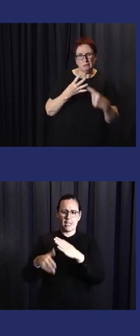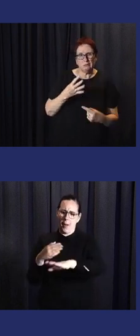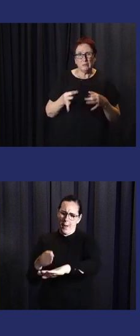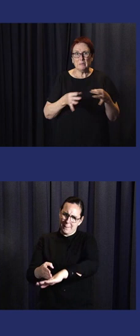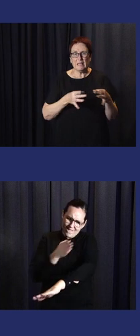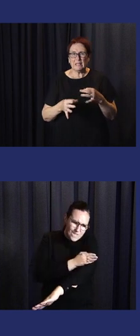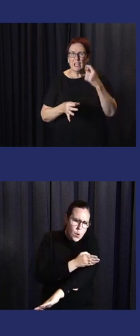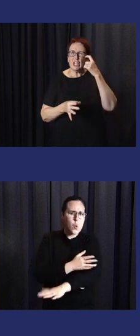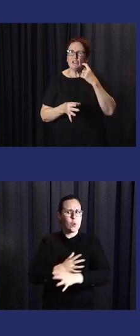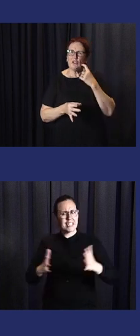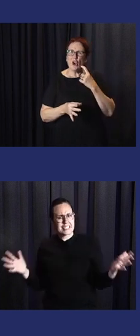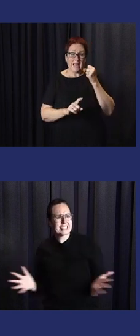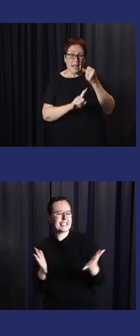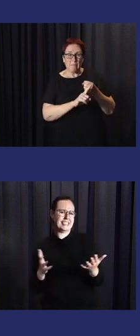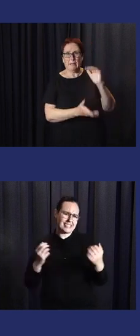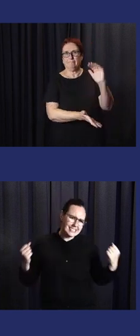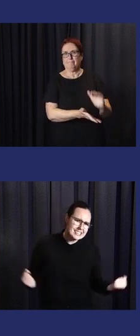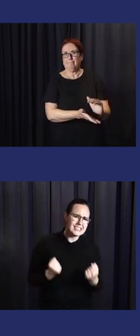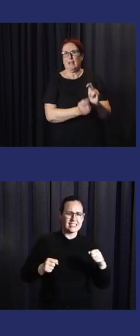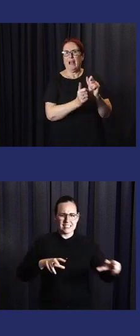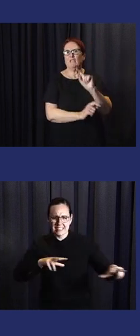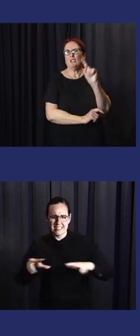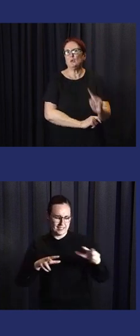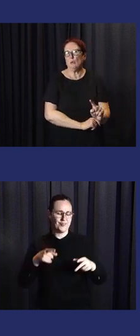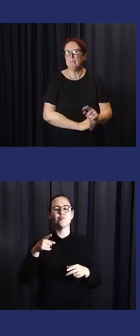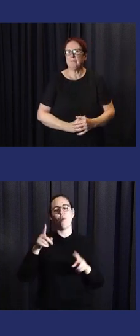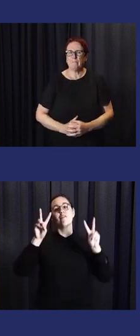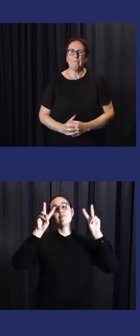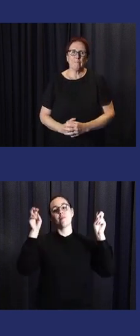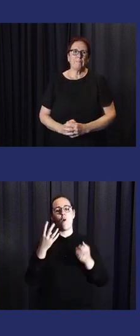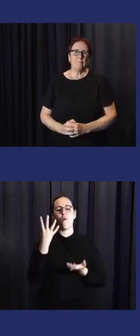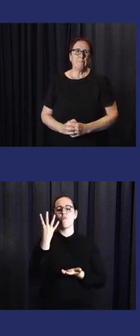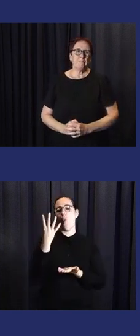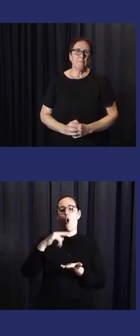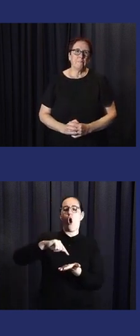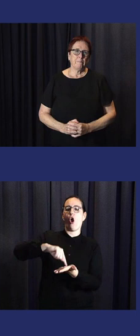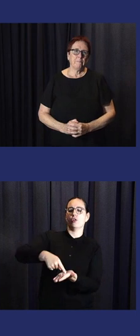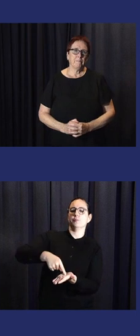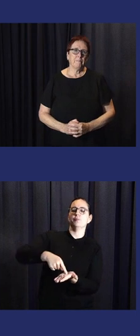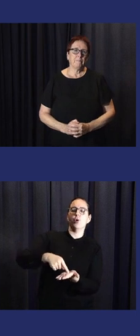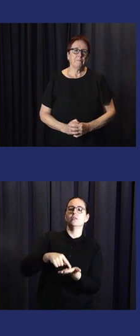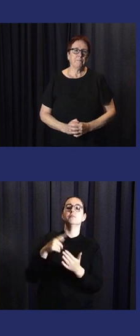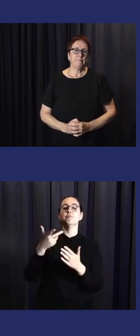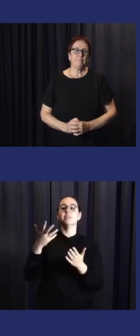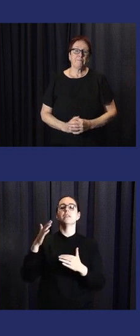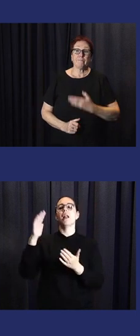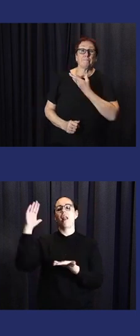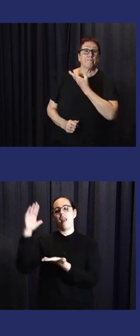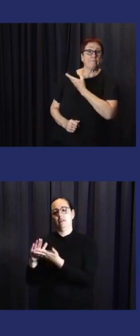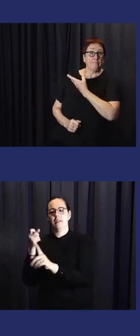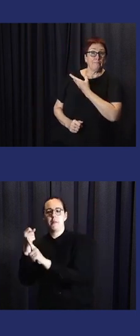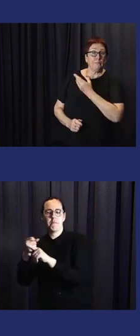prepare the fall-on-spot in advance, so that we can mitigate the impact of the storm.